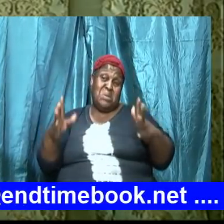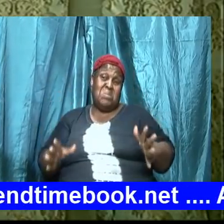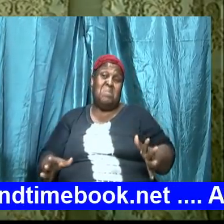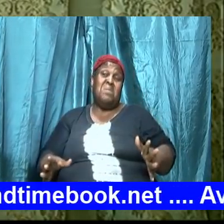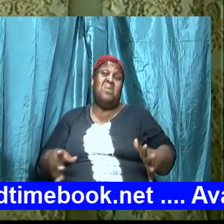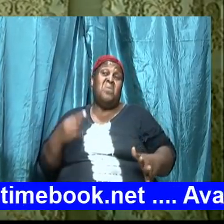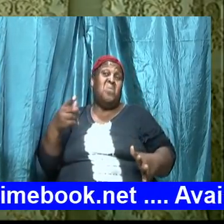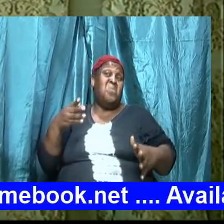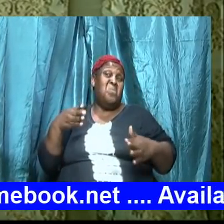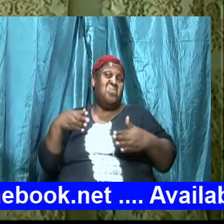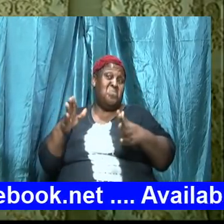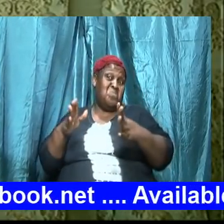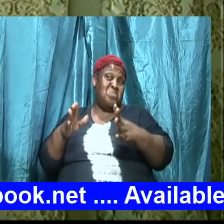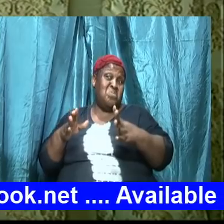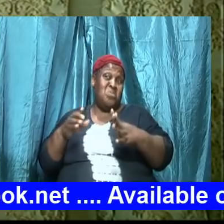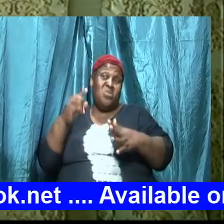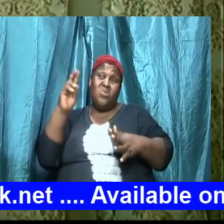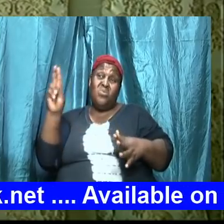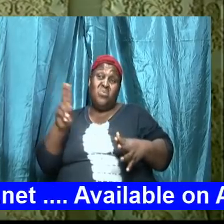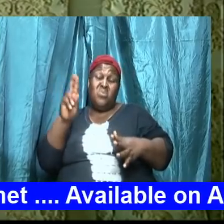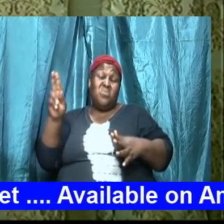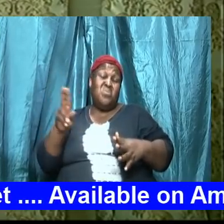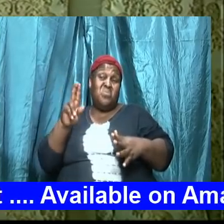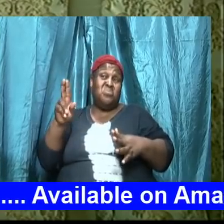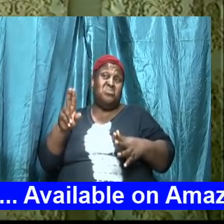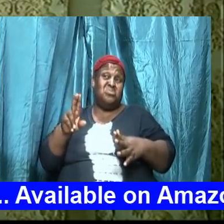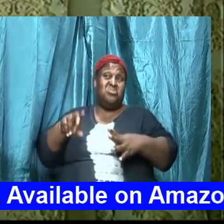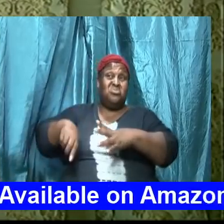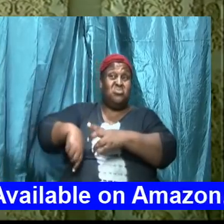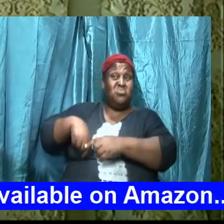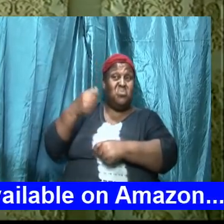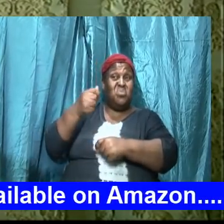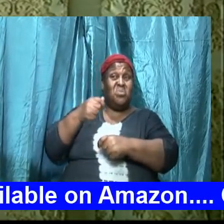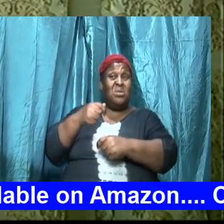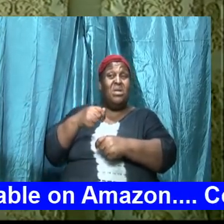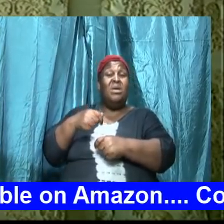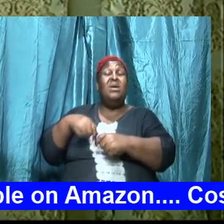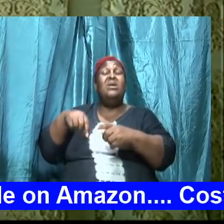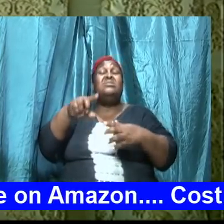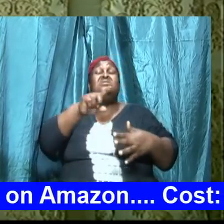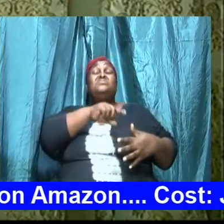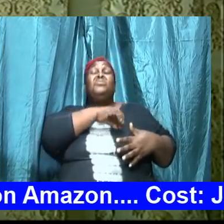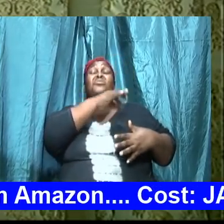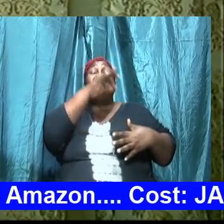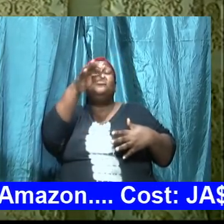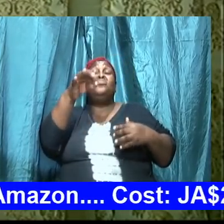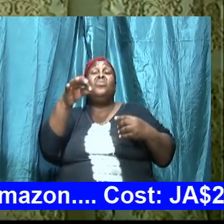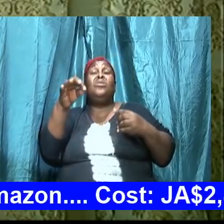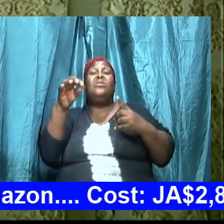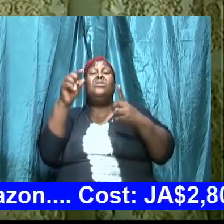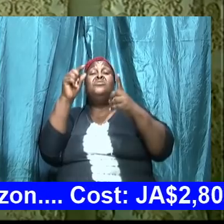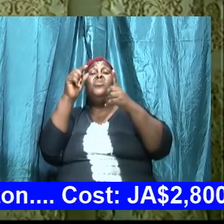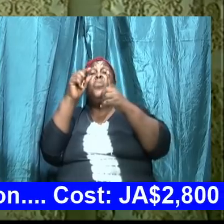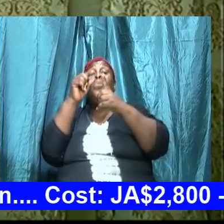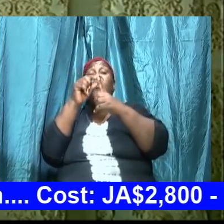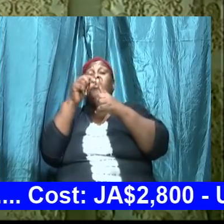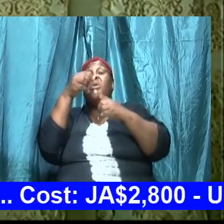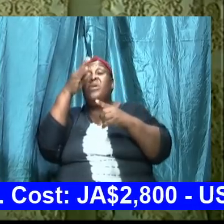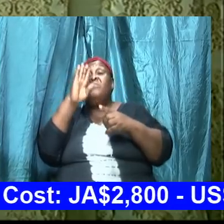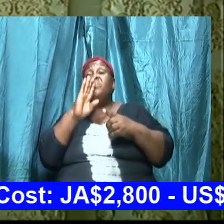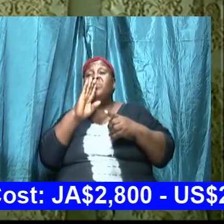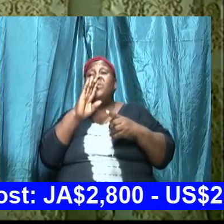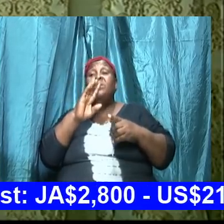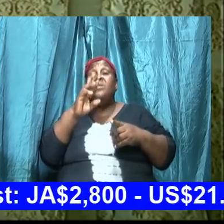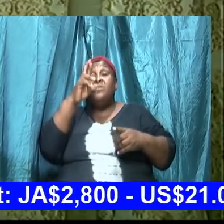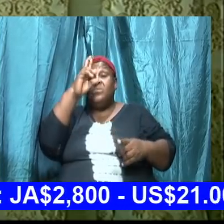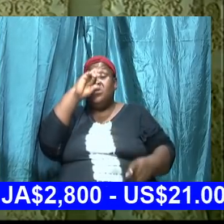is if we have the word because he described the word as that two edged sword which the Roman soldiers use